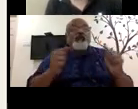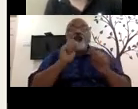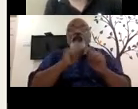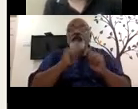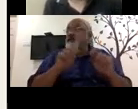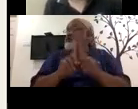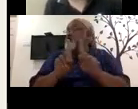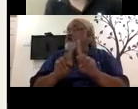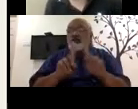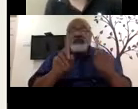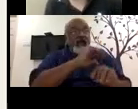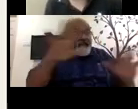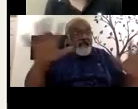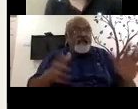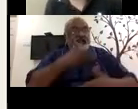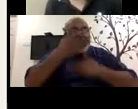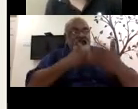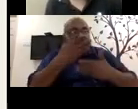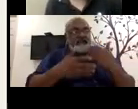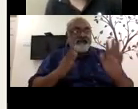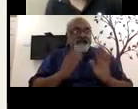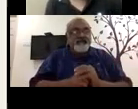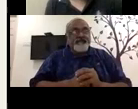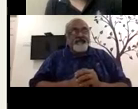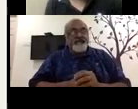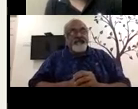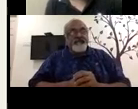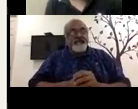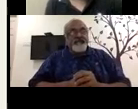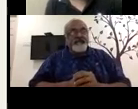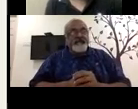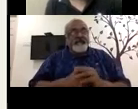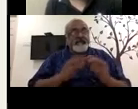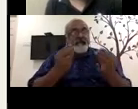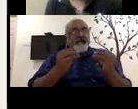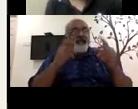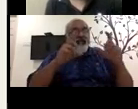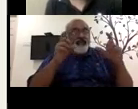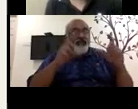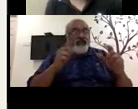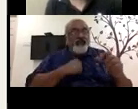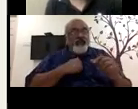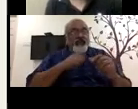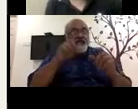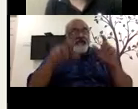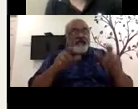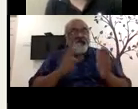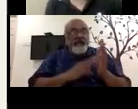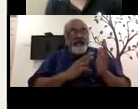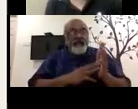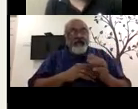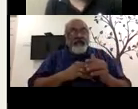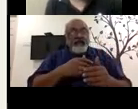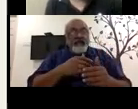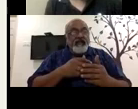to keep the momentum of the training. Okay. I'll skip this. So some of the pictures, of, uh, of how this particular training